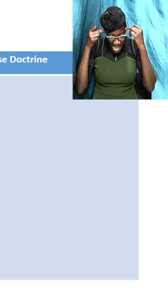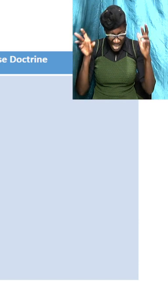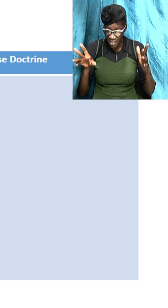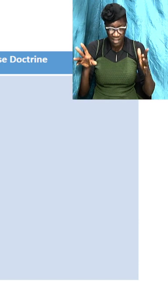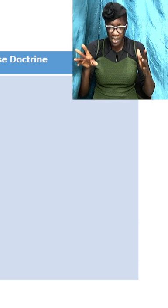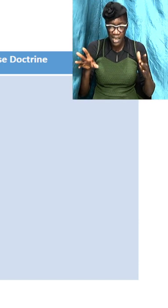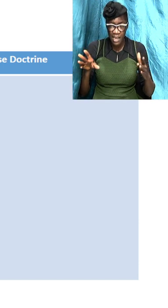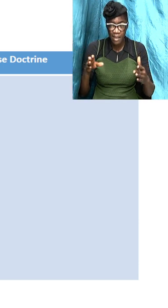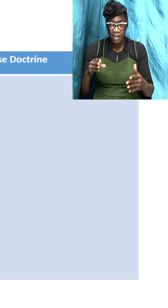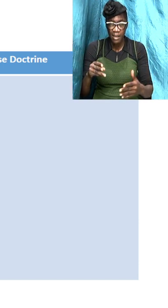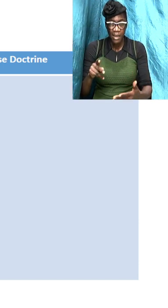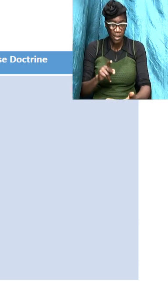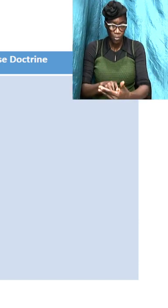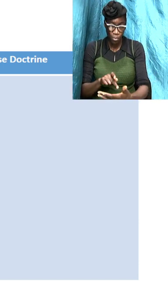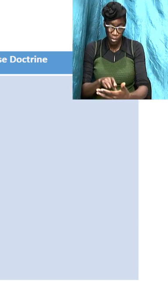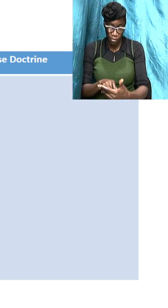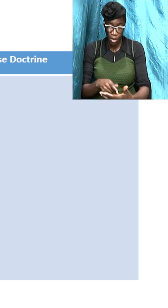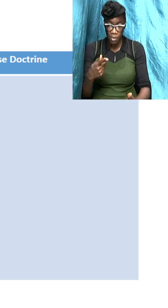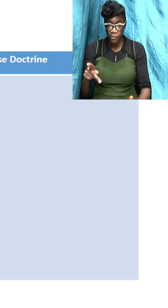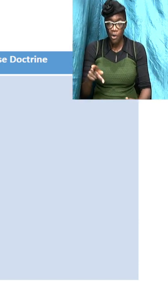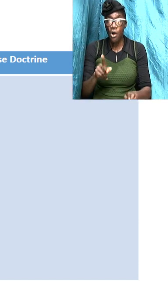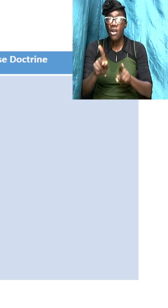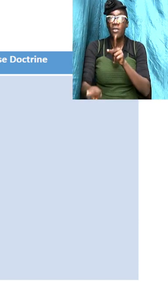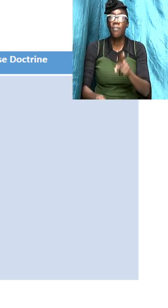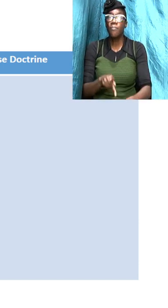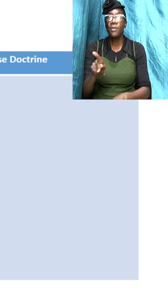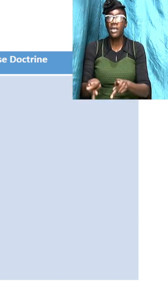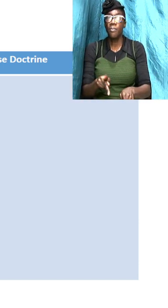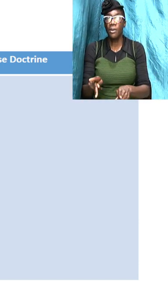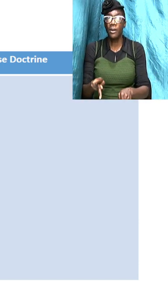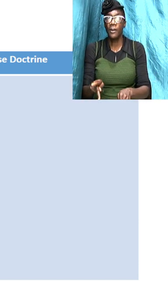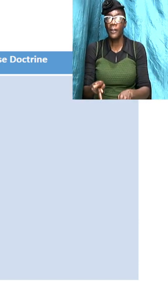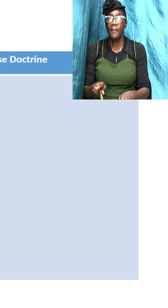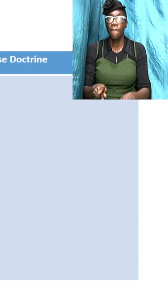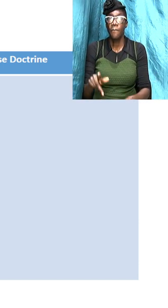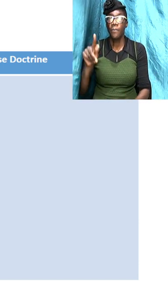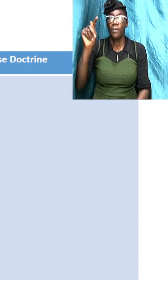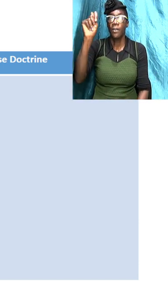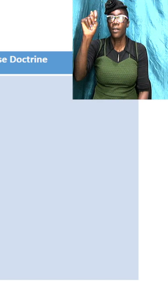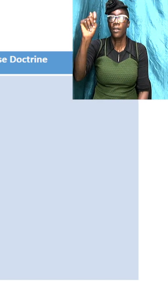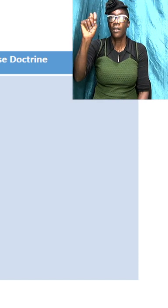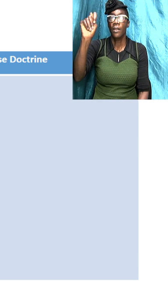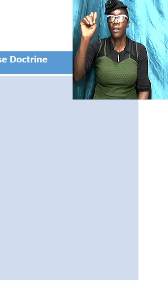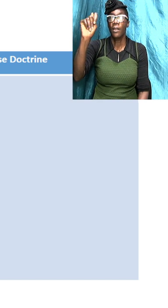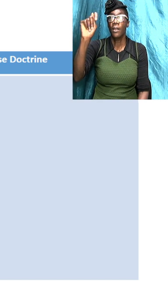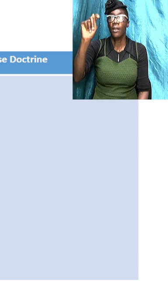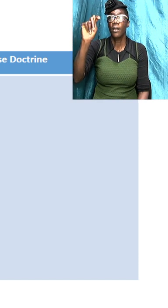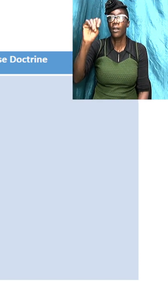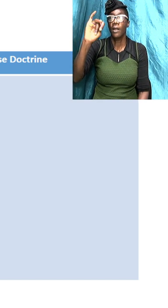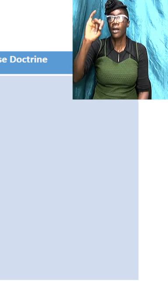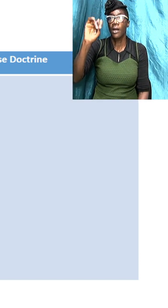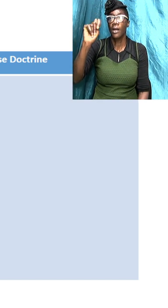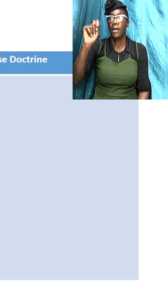for the people so you can look at Titus 3 verses 8 and 2